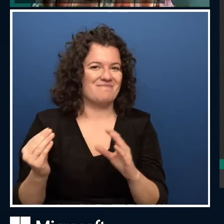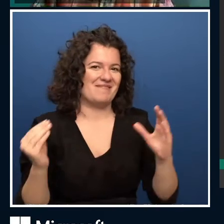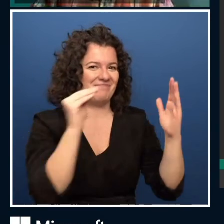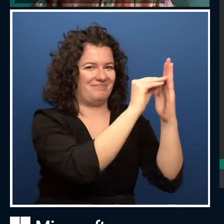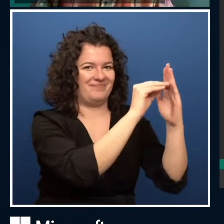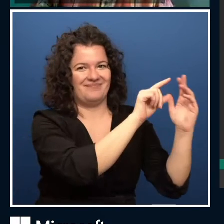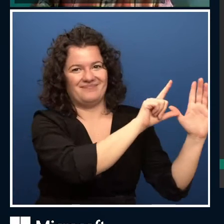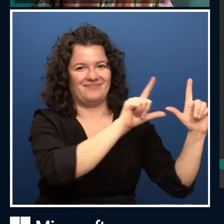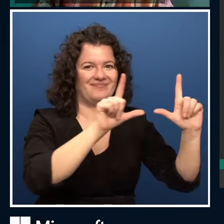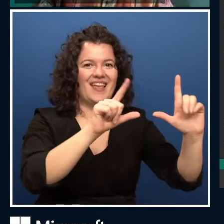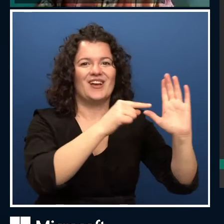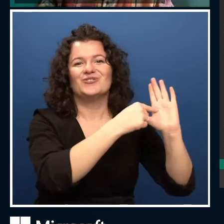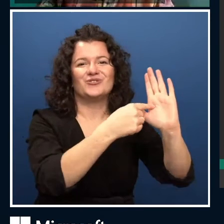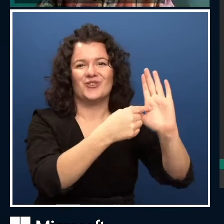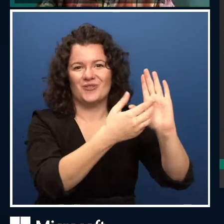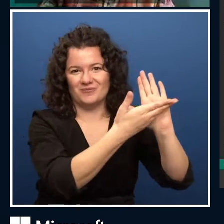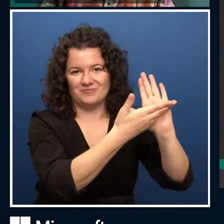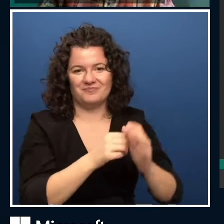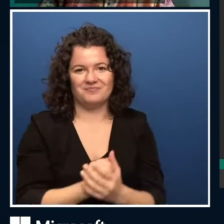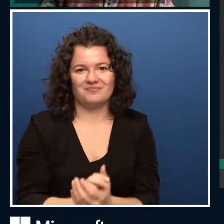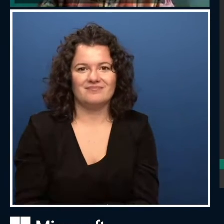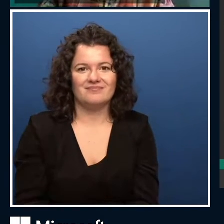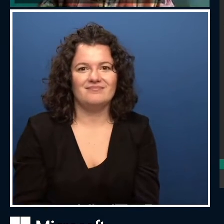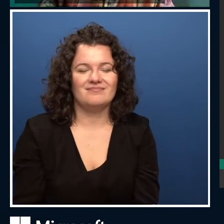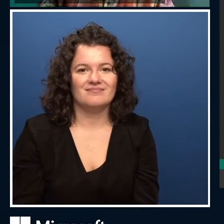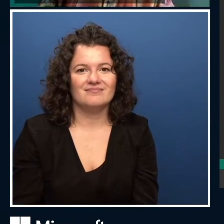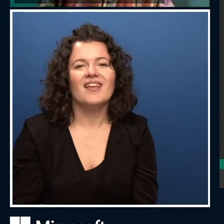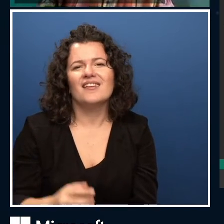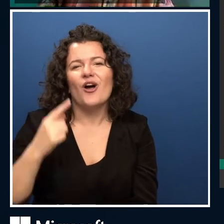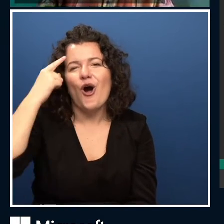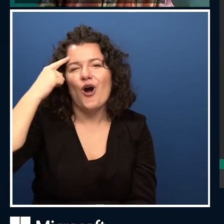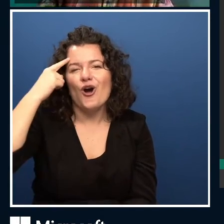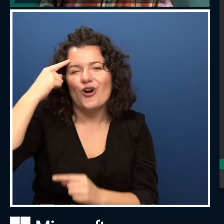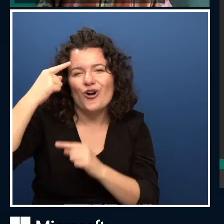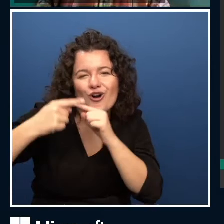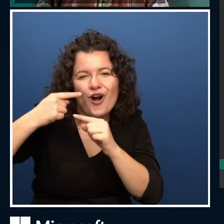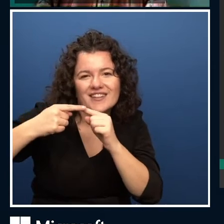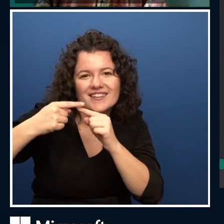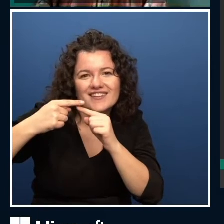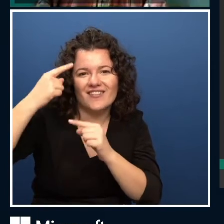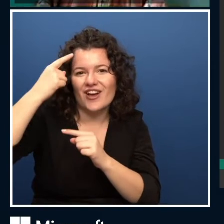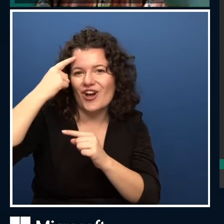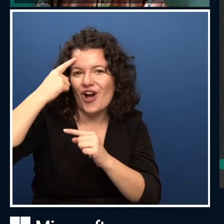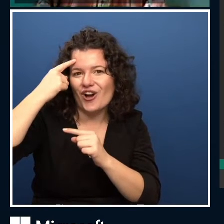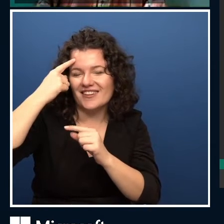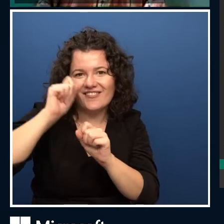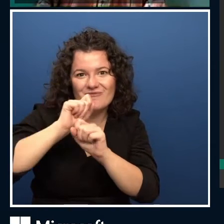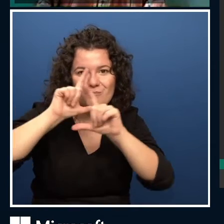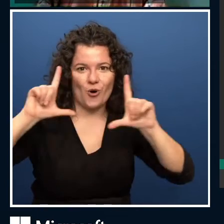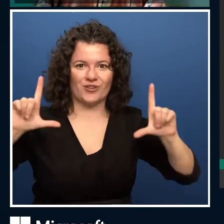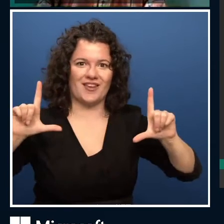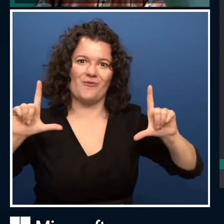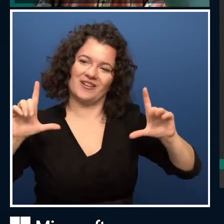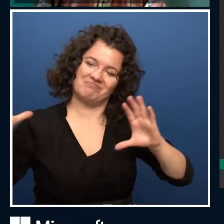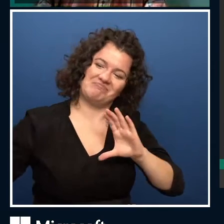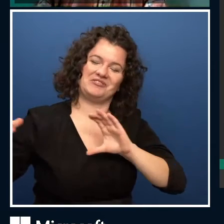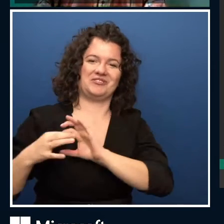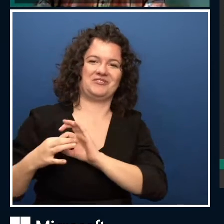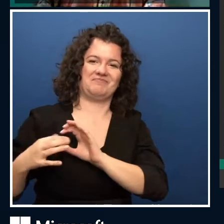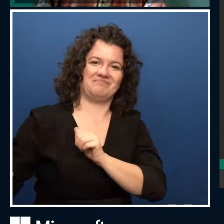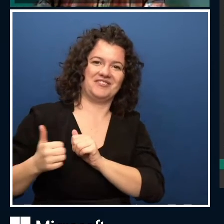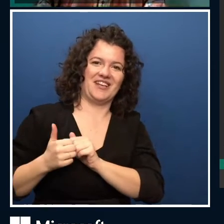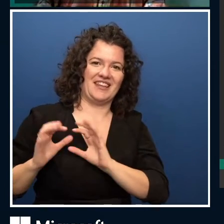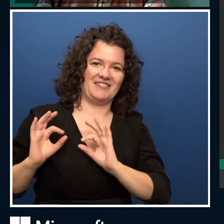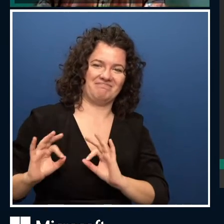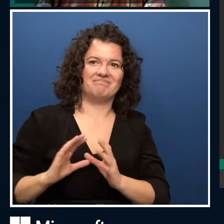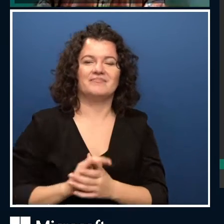cognitive portrait of all of us together. So then to do the affine transformation, that's pretty simple. We just